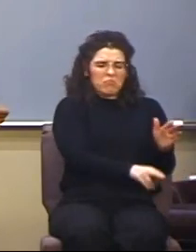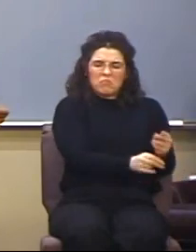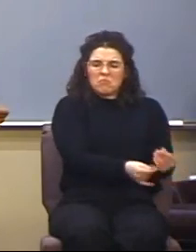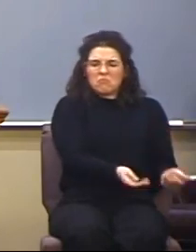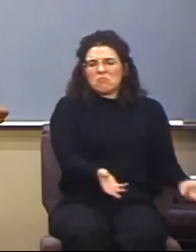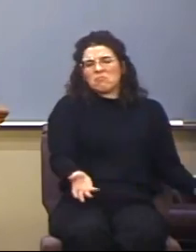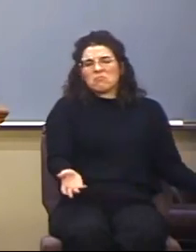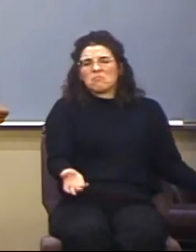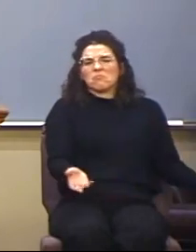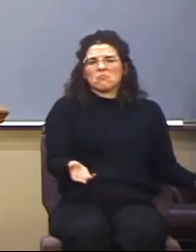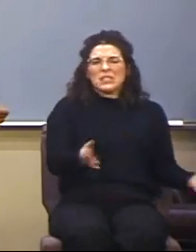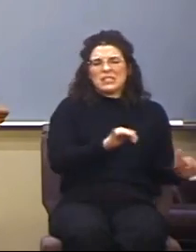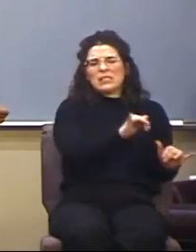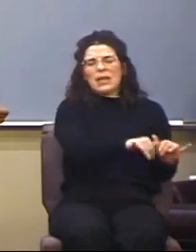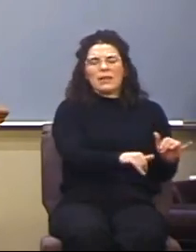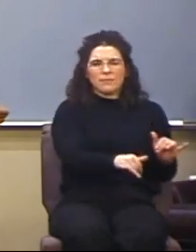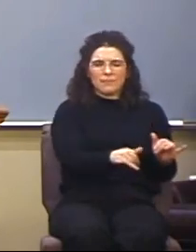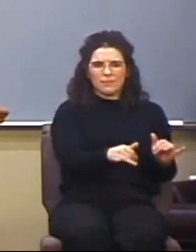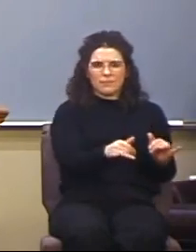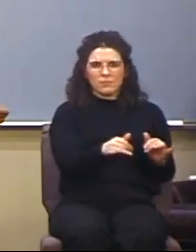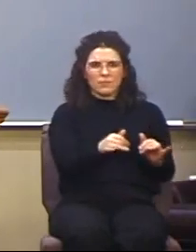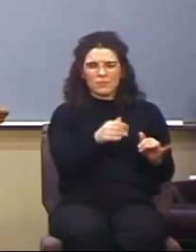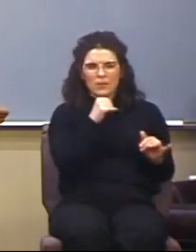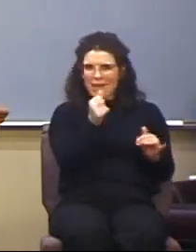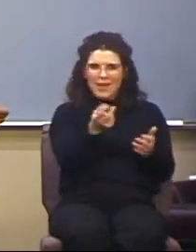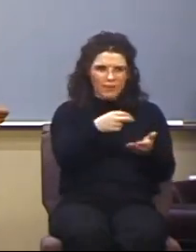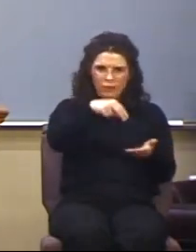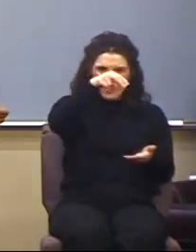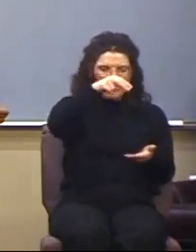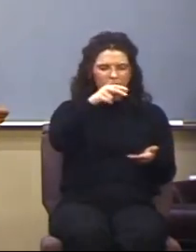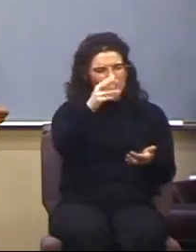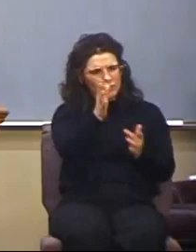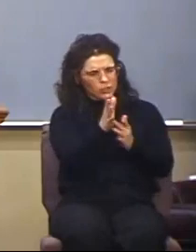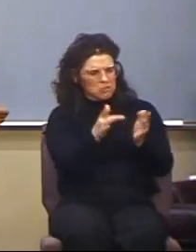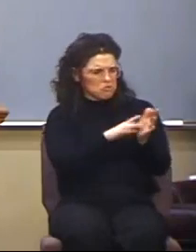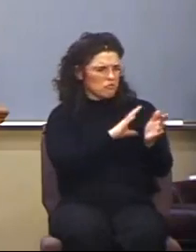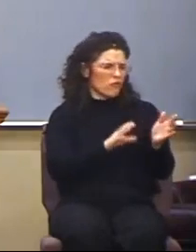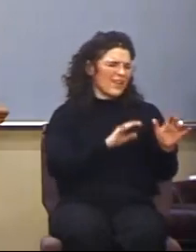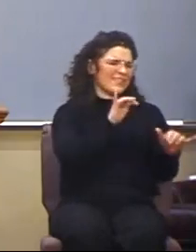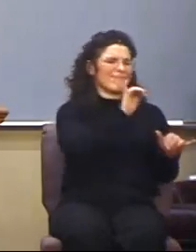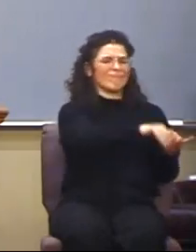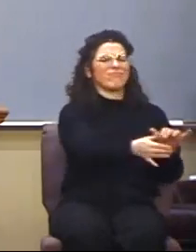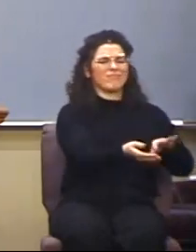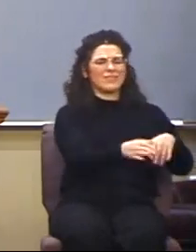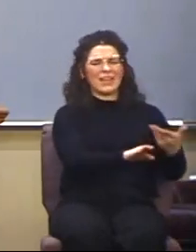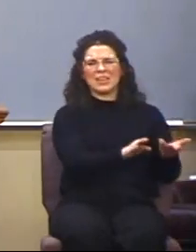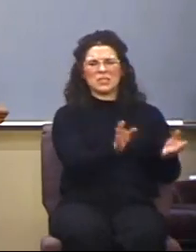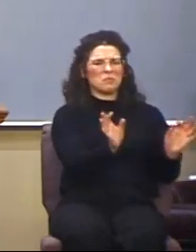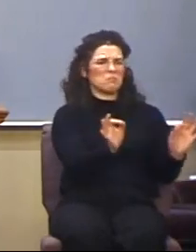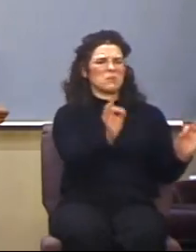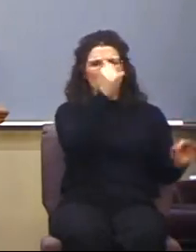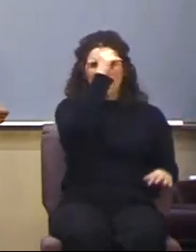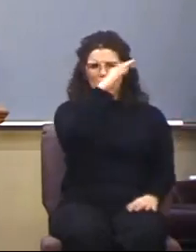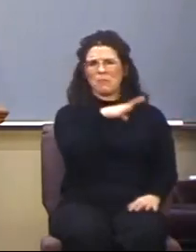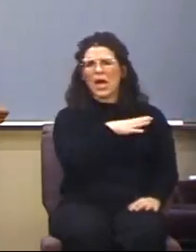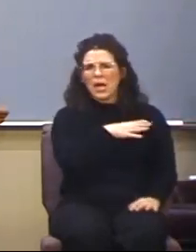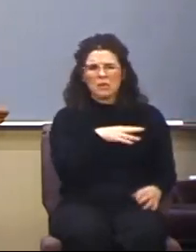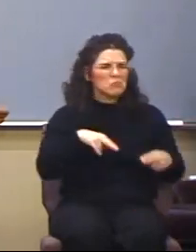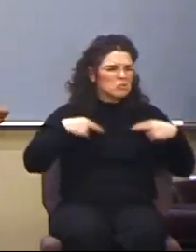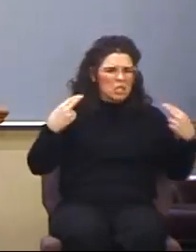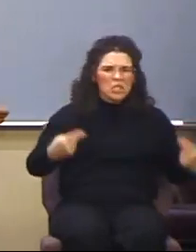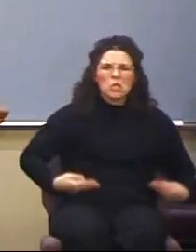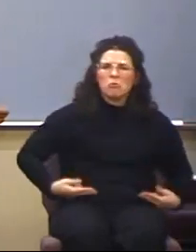a consequence of just judgment, because he was just a mere mortal man. Jesus was